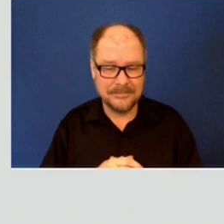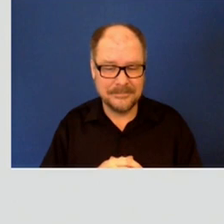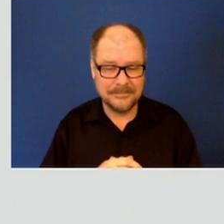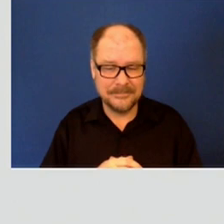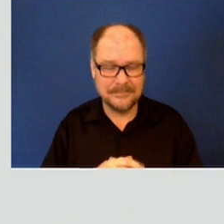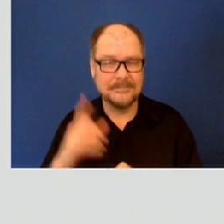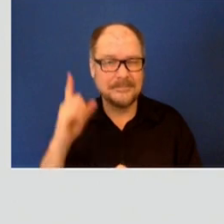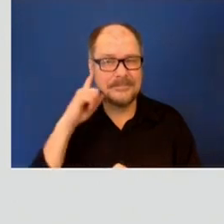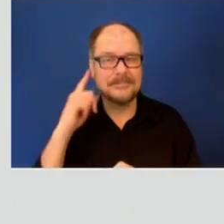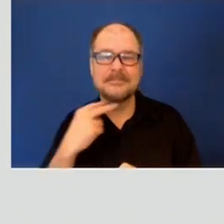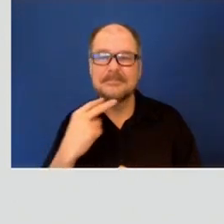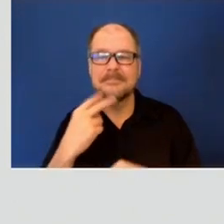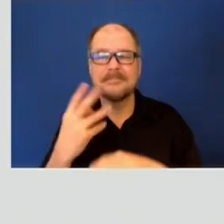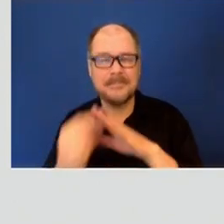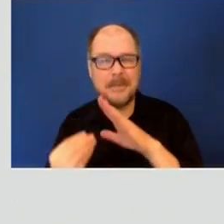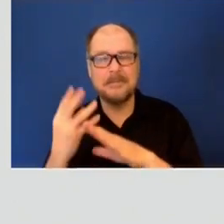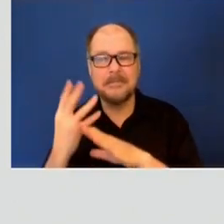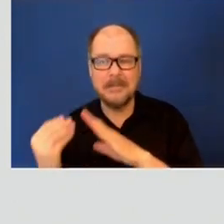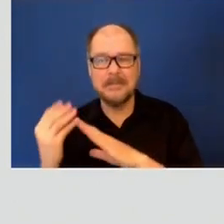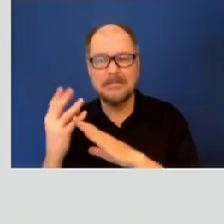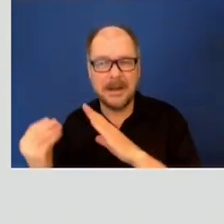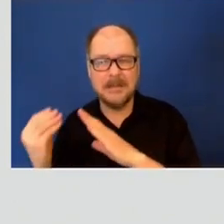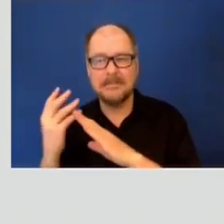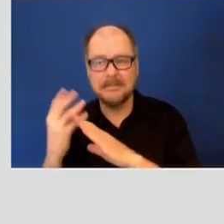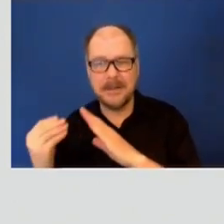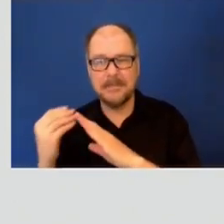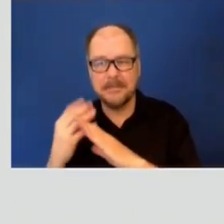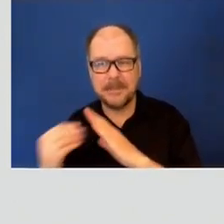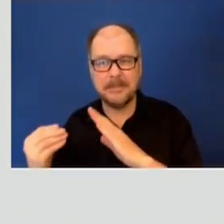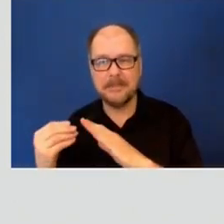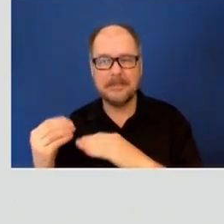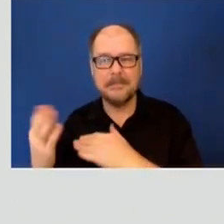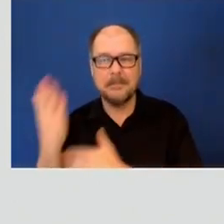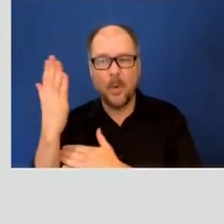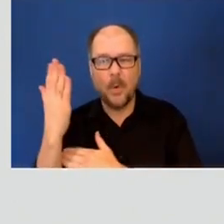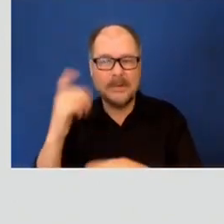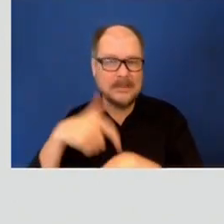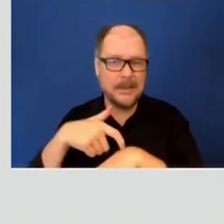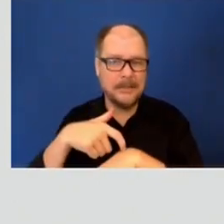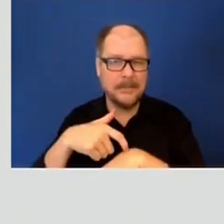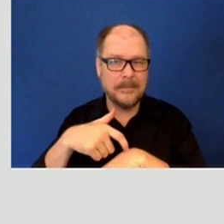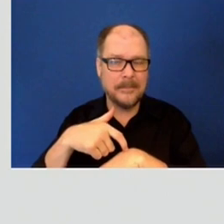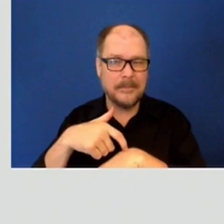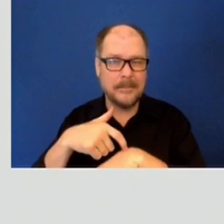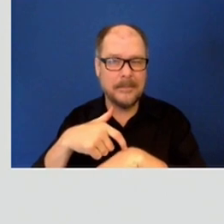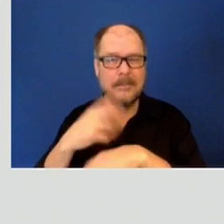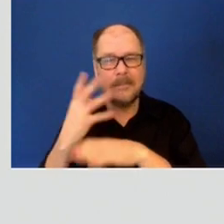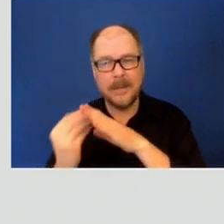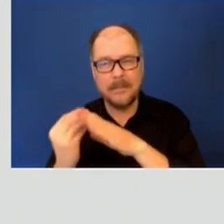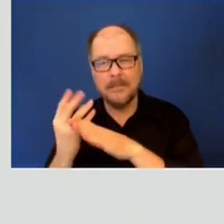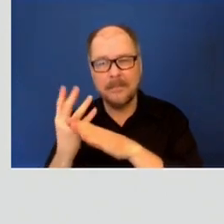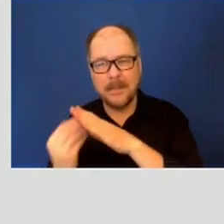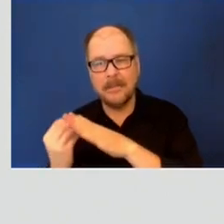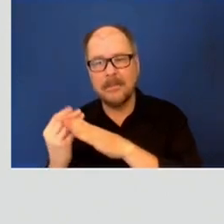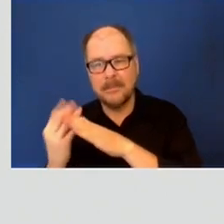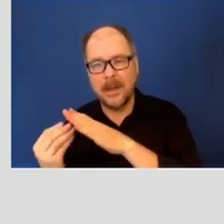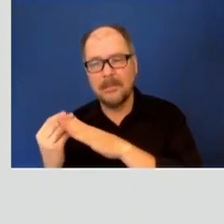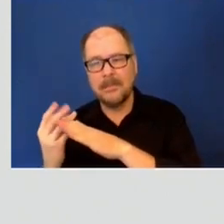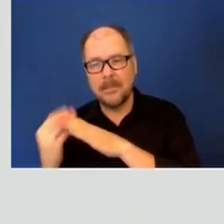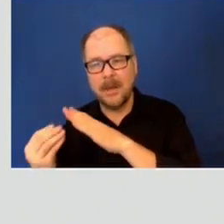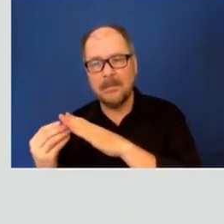shelter. Have people leave in the morning at a certain time, have people back in the hotel at a certain time,